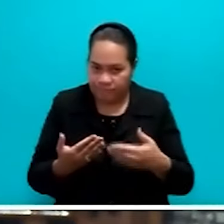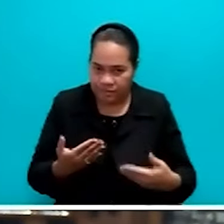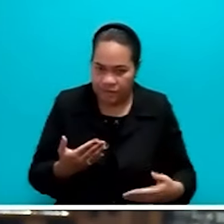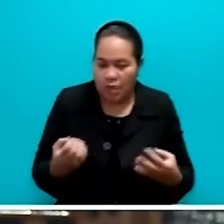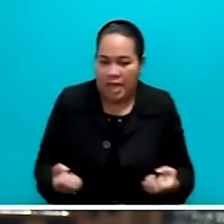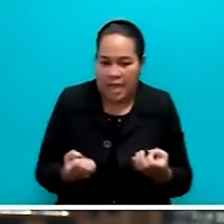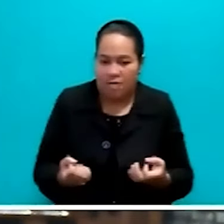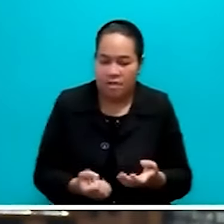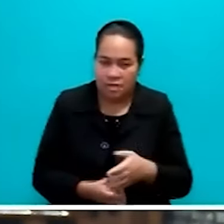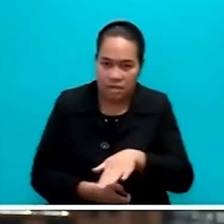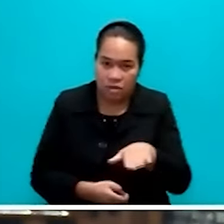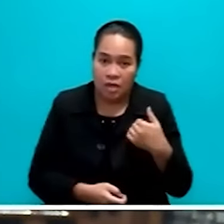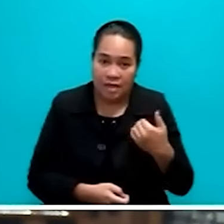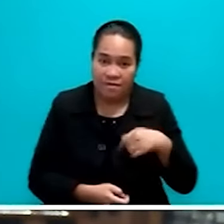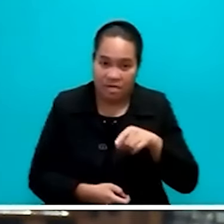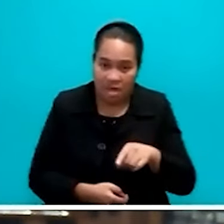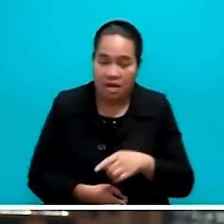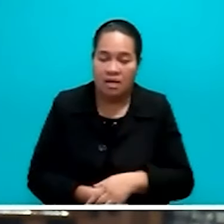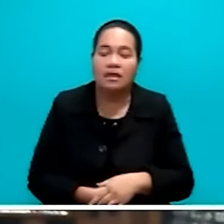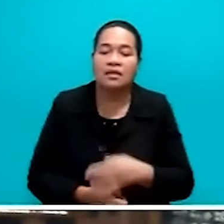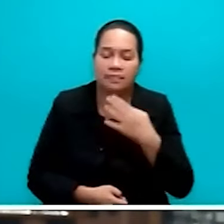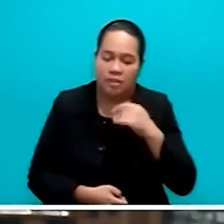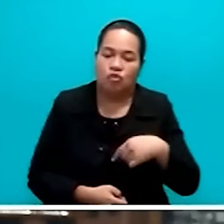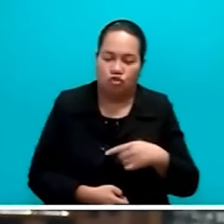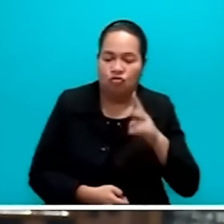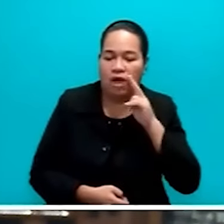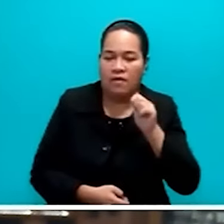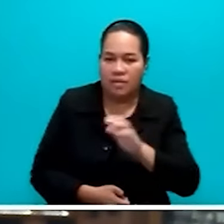areas to continue to look after their children.